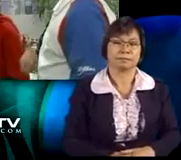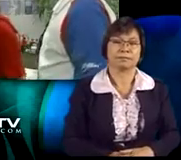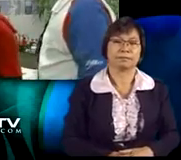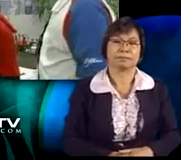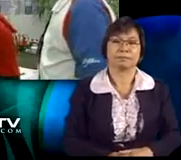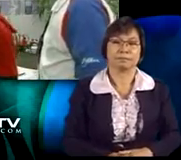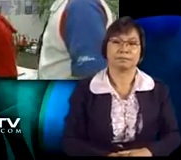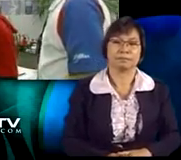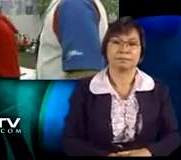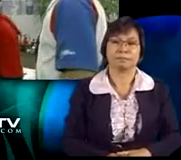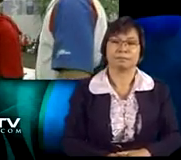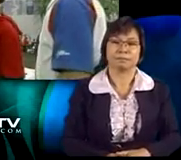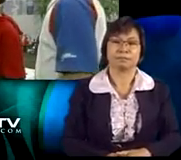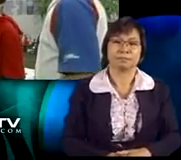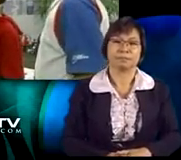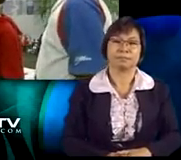Okay. Sorry.